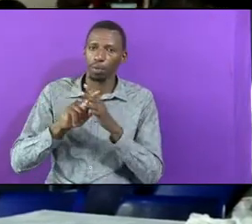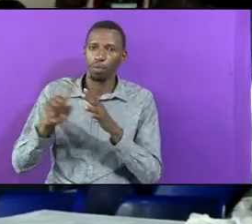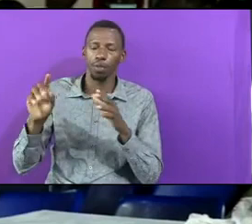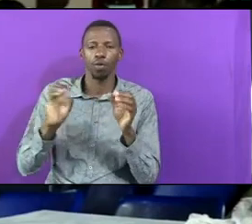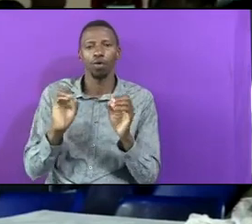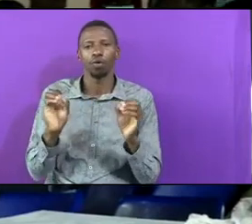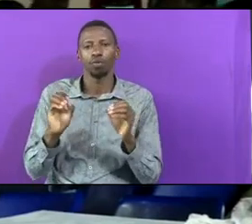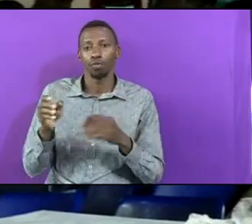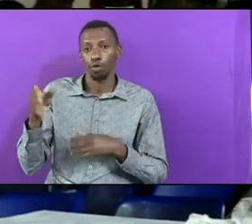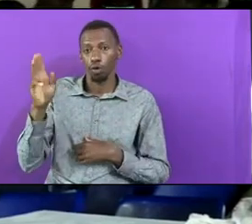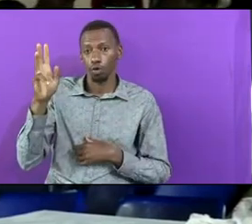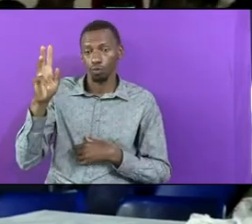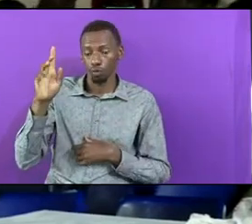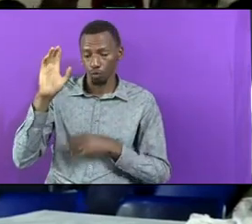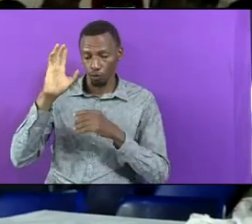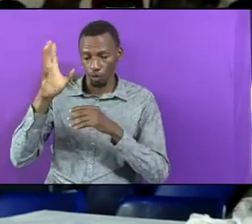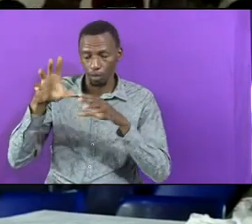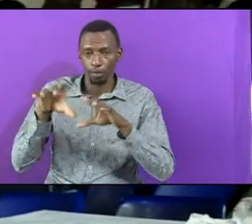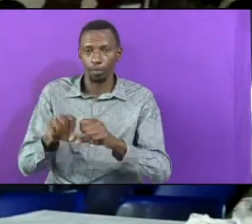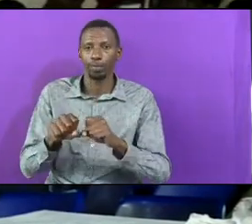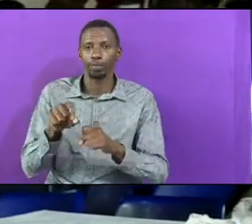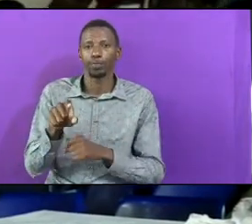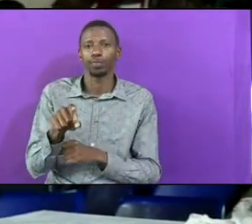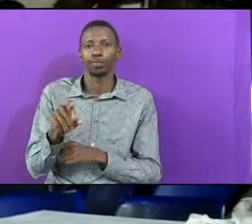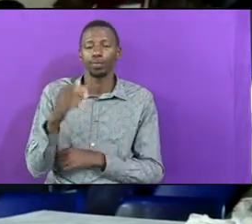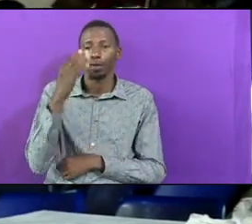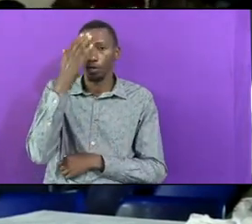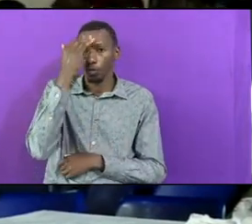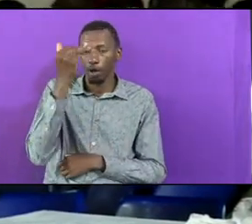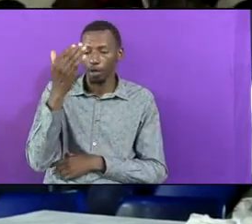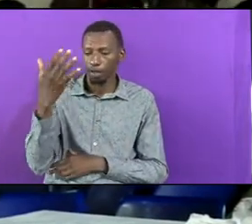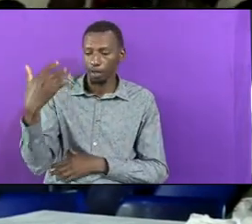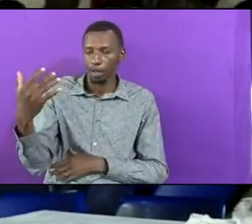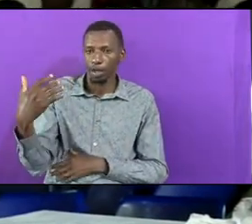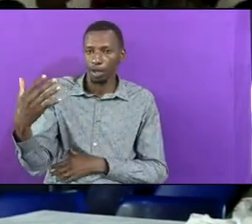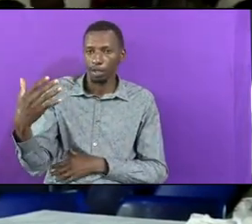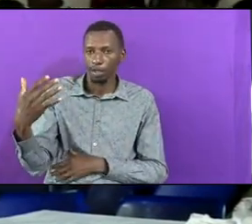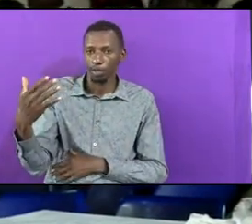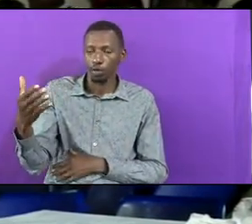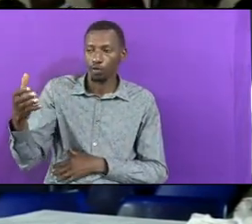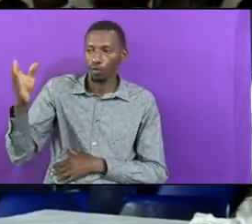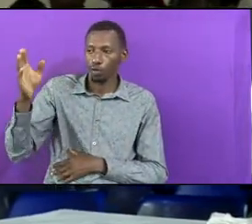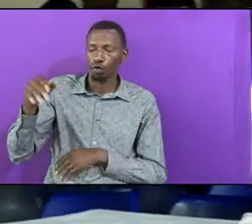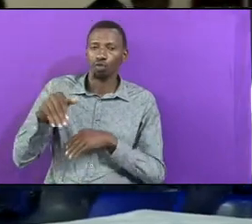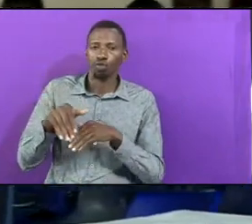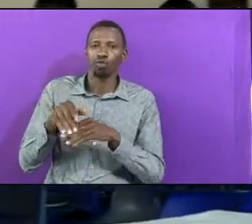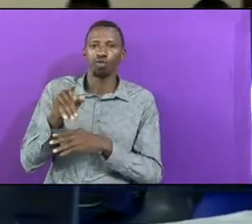Catch Up With You Because The Arm Of The Almighty Is Following You